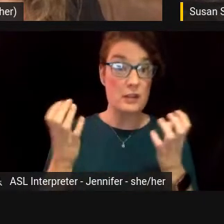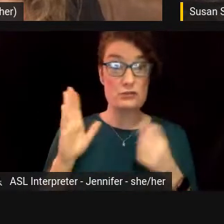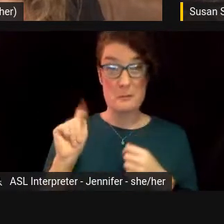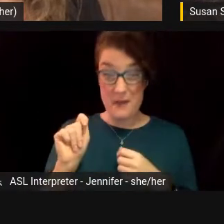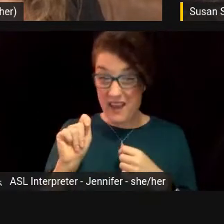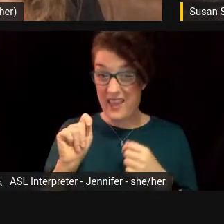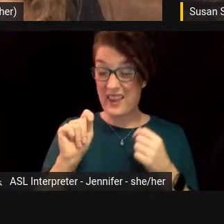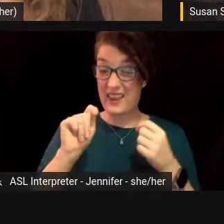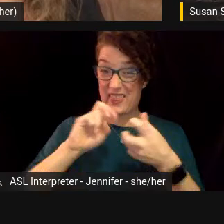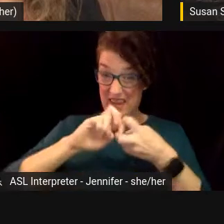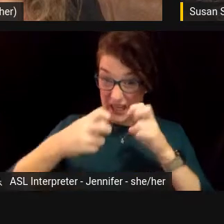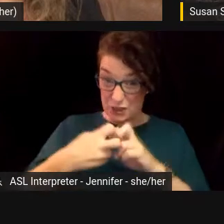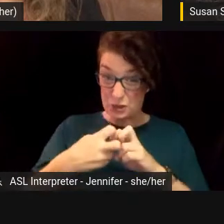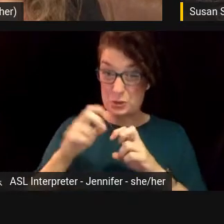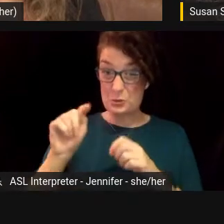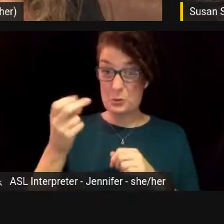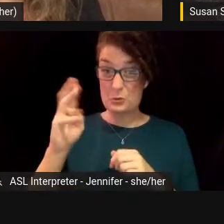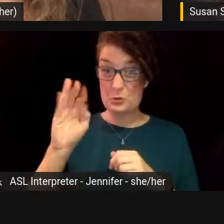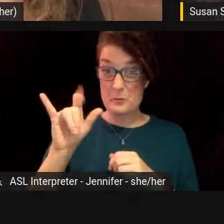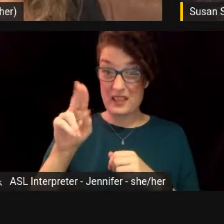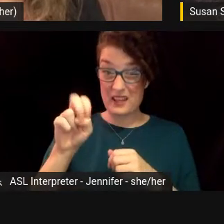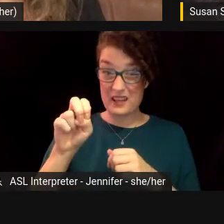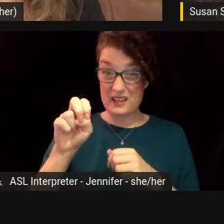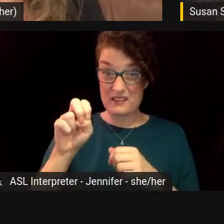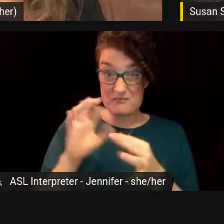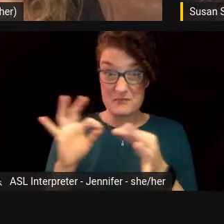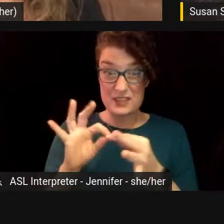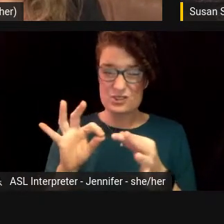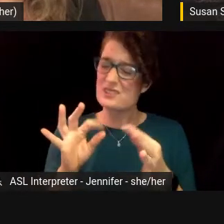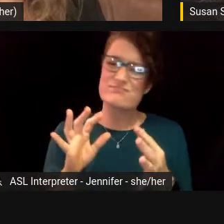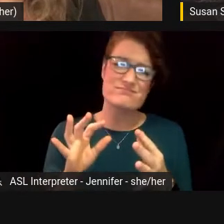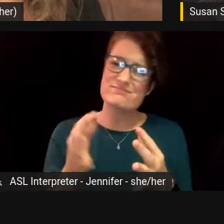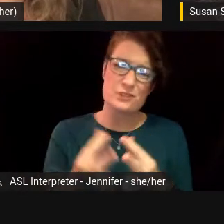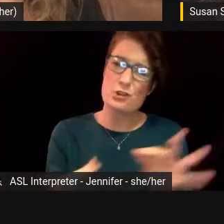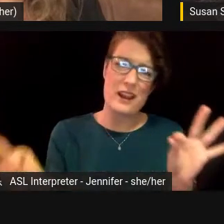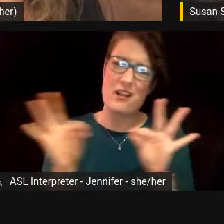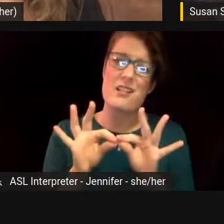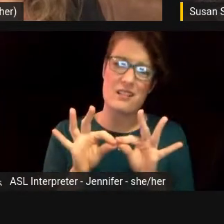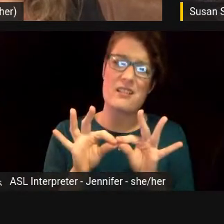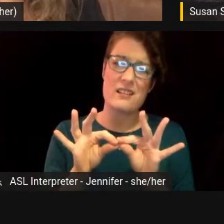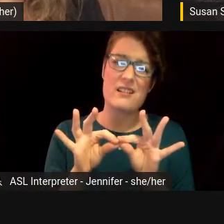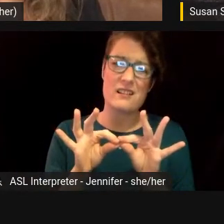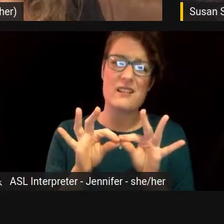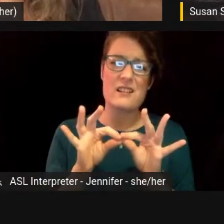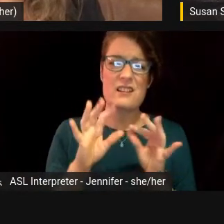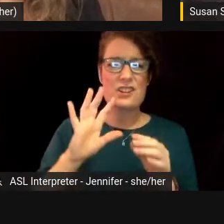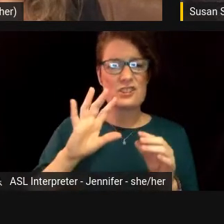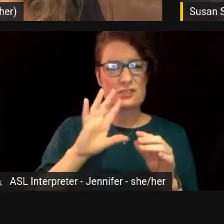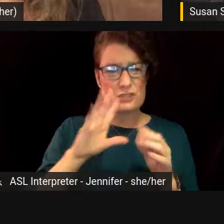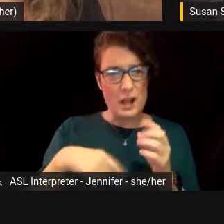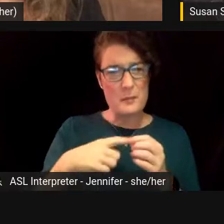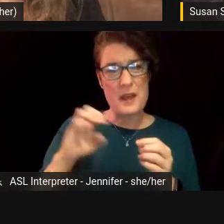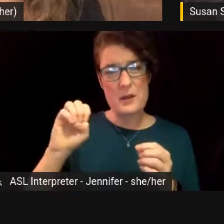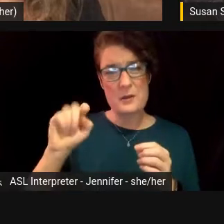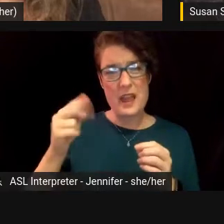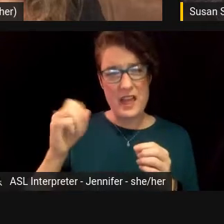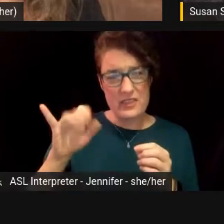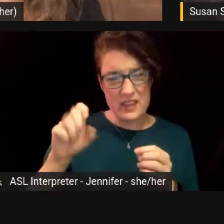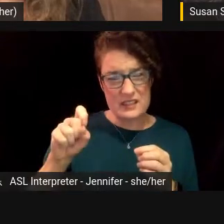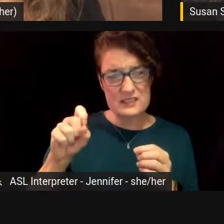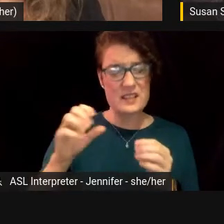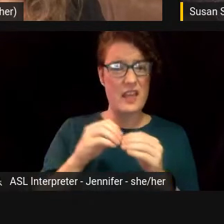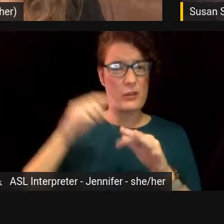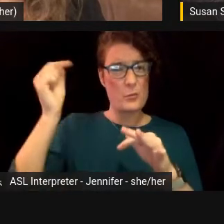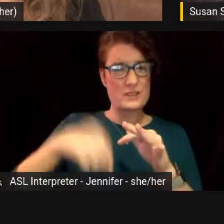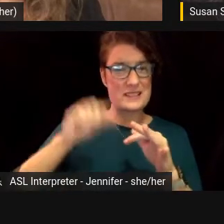absolutely critical to thinking about sort of the ethics and the deeper politics of who is it who gets to